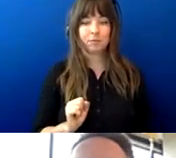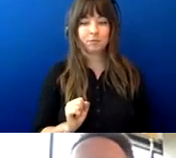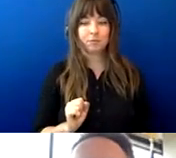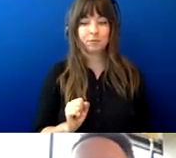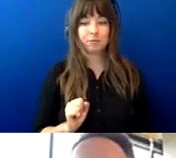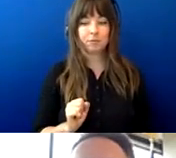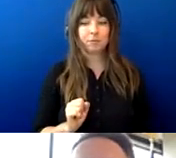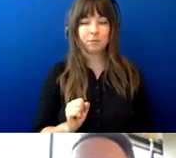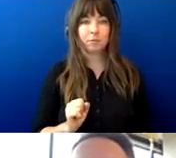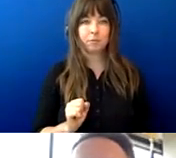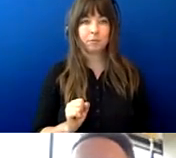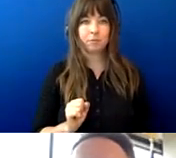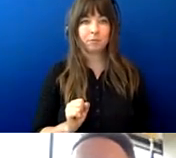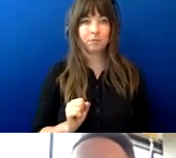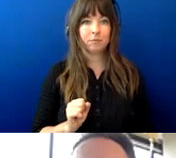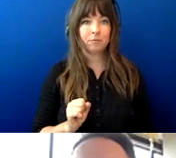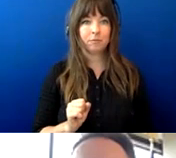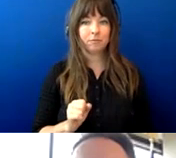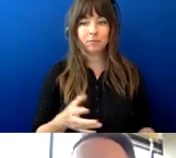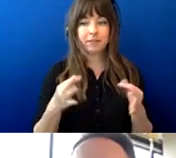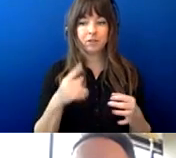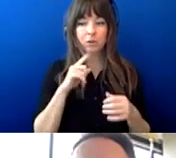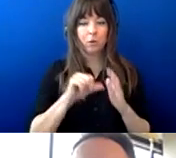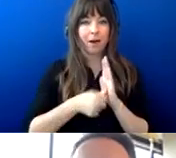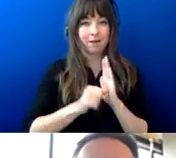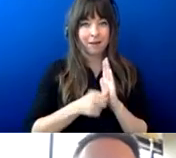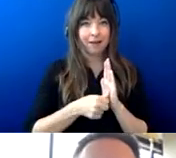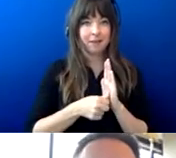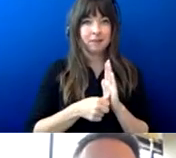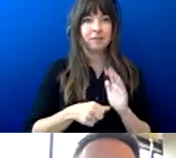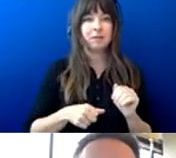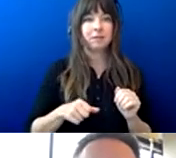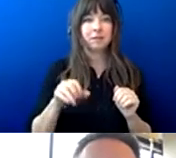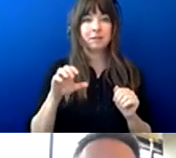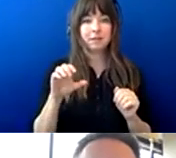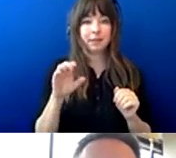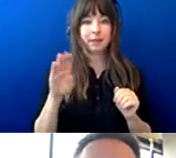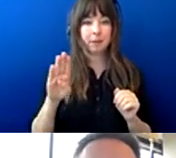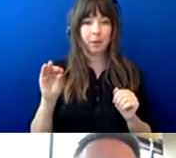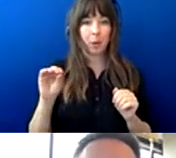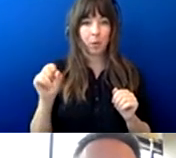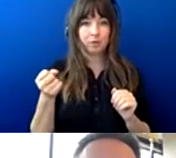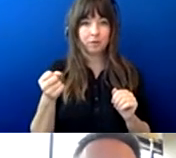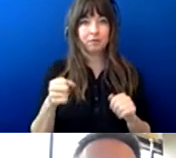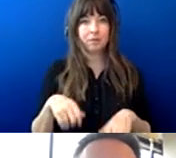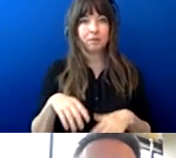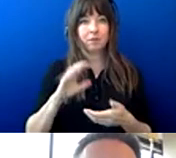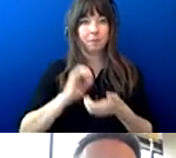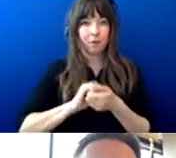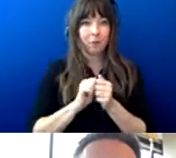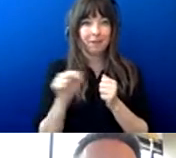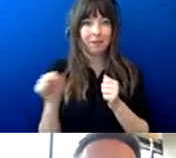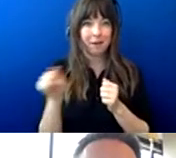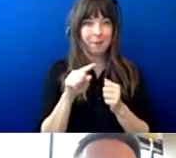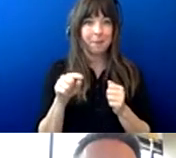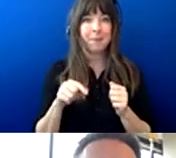yeah yeah the decision to highlight uh cbo's and uh partner with them in